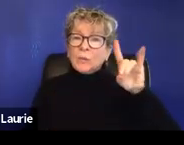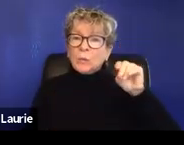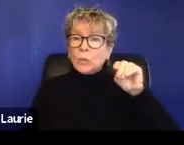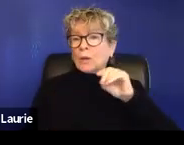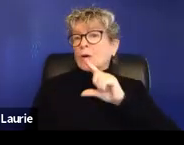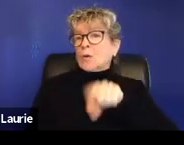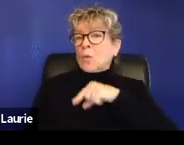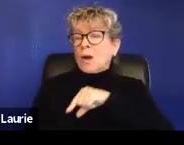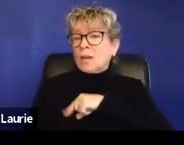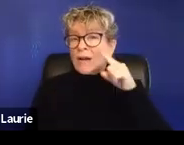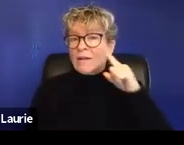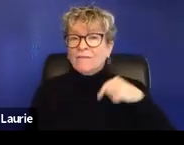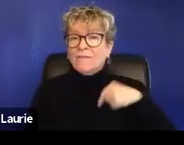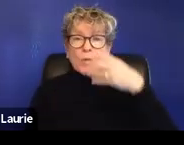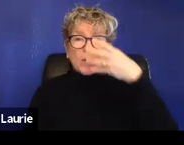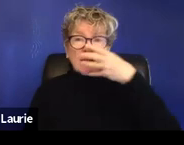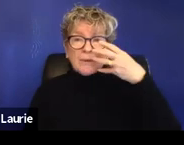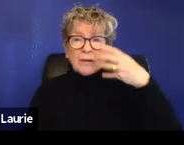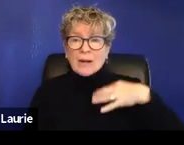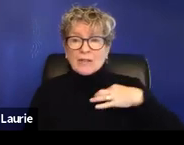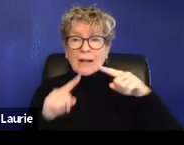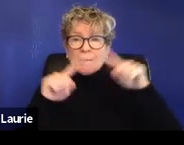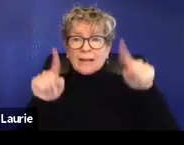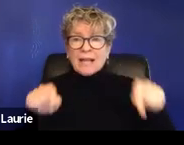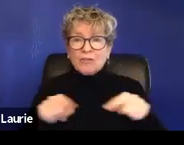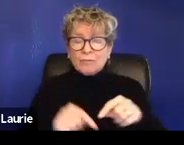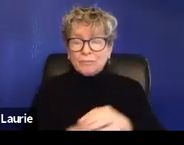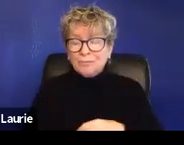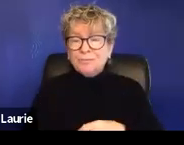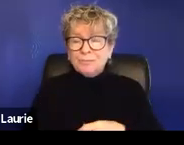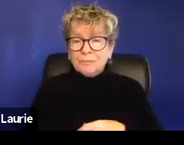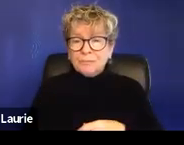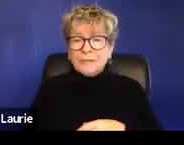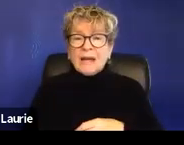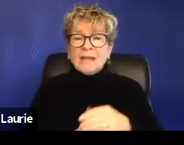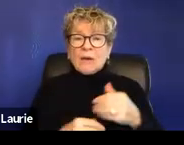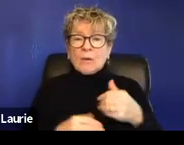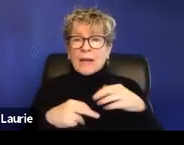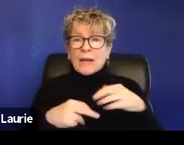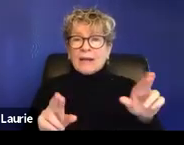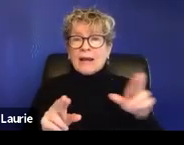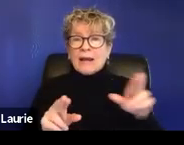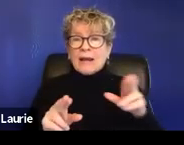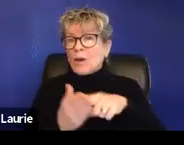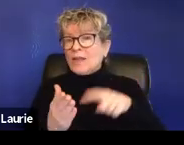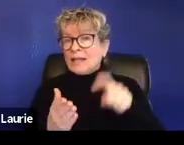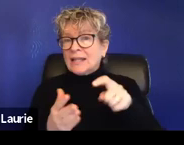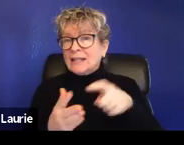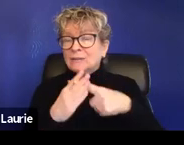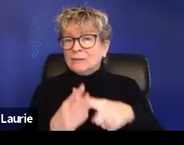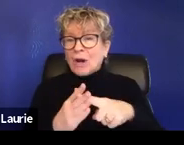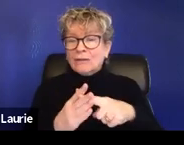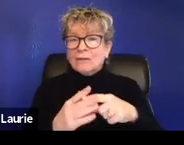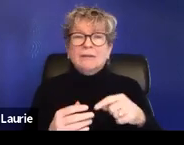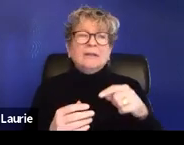um, that they already have what they need to get started for that application. So information